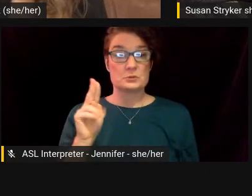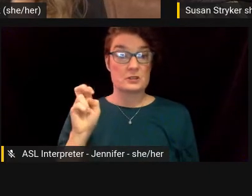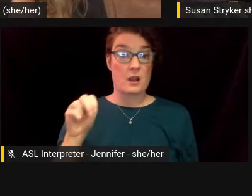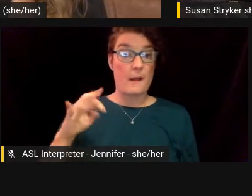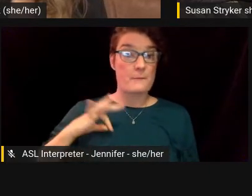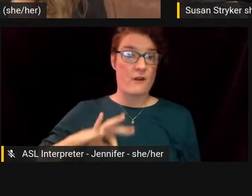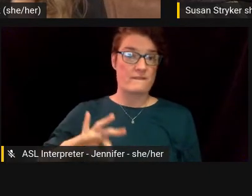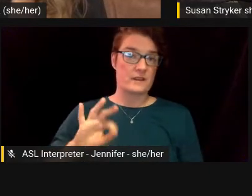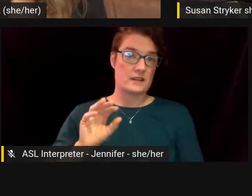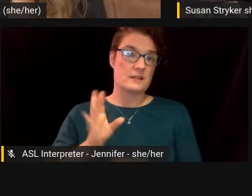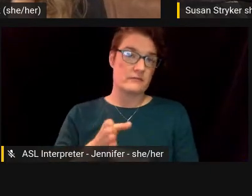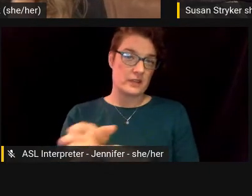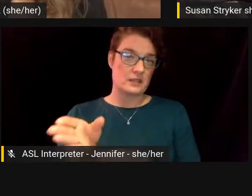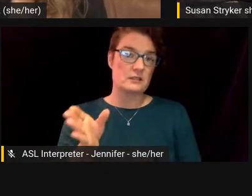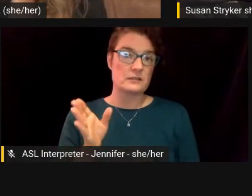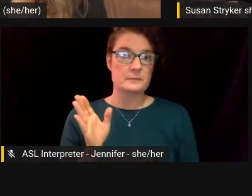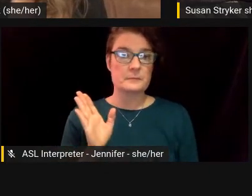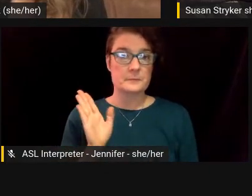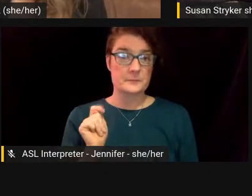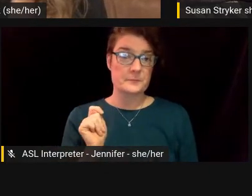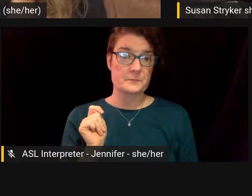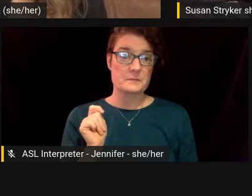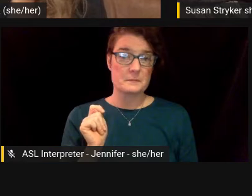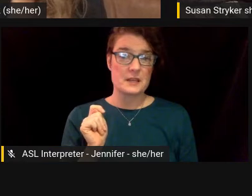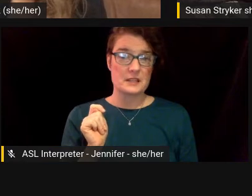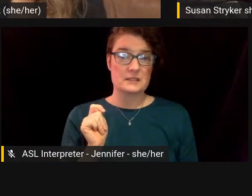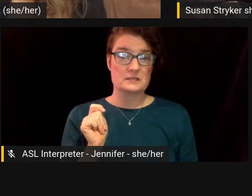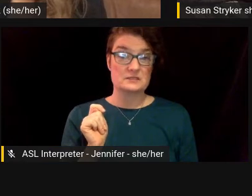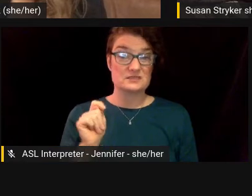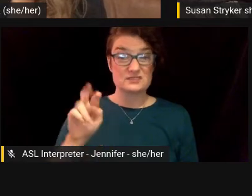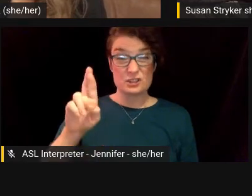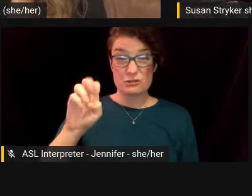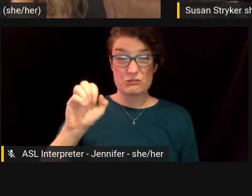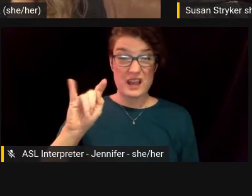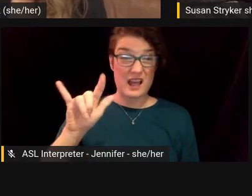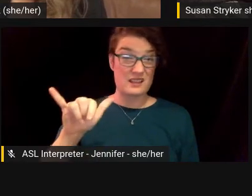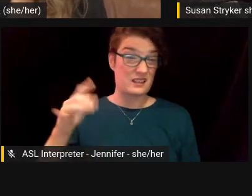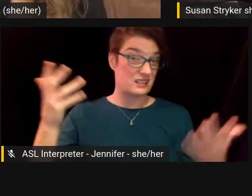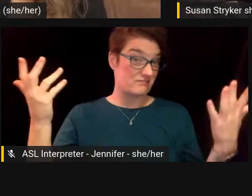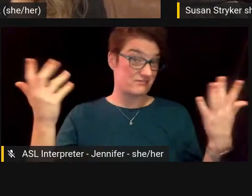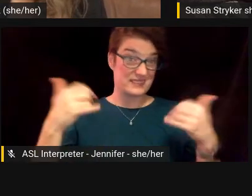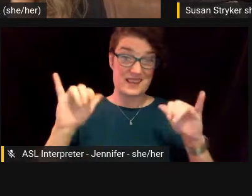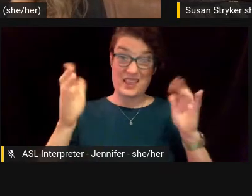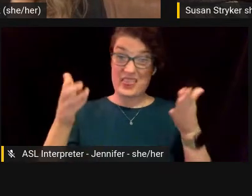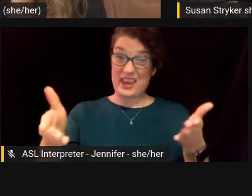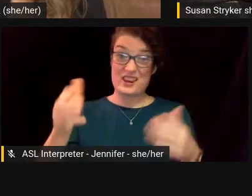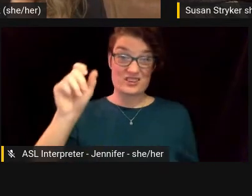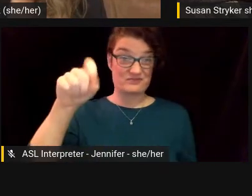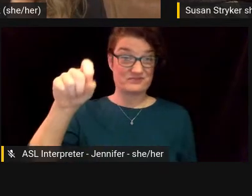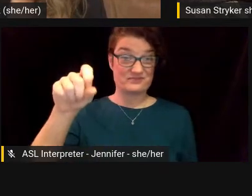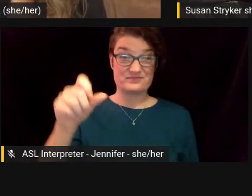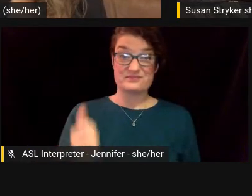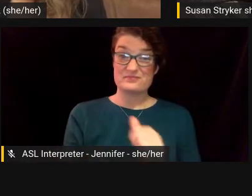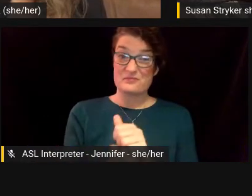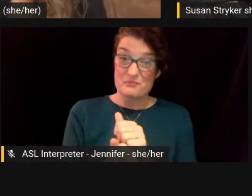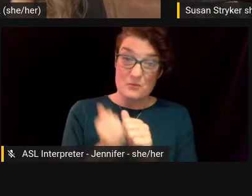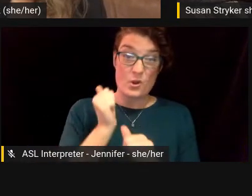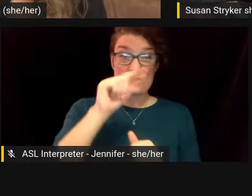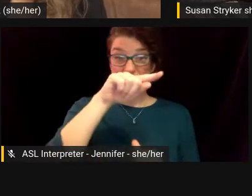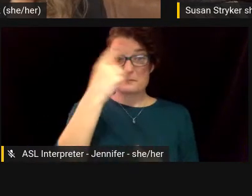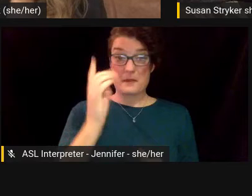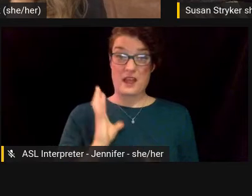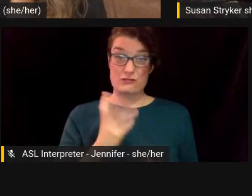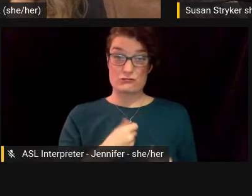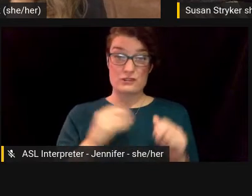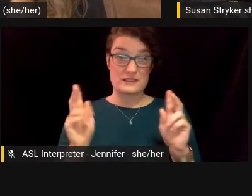But, um, but I think the reality still holds true. Um, most black trans people